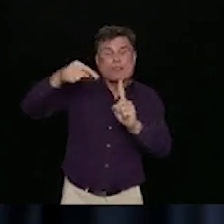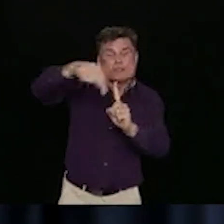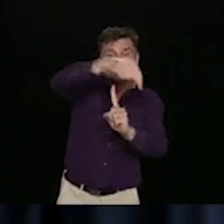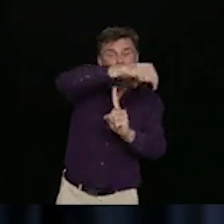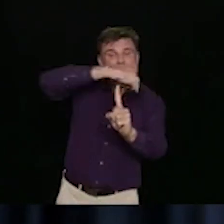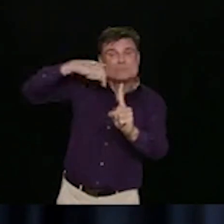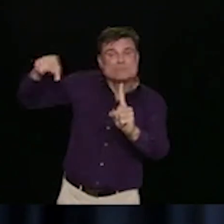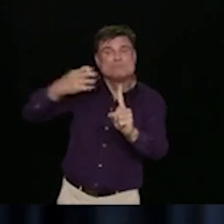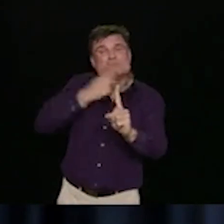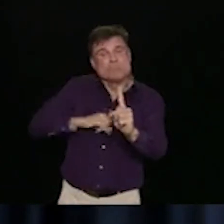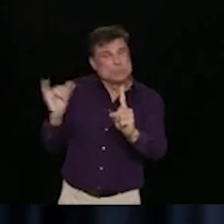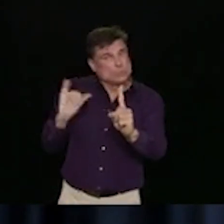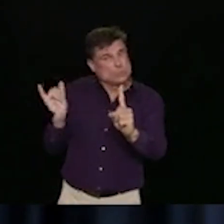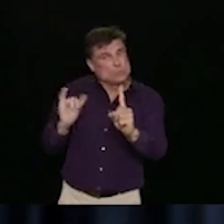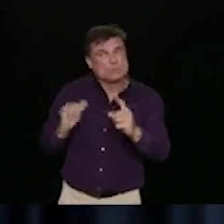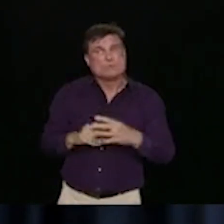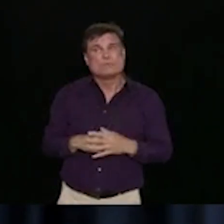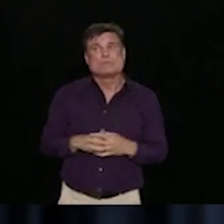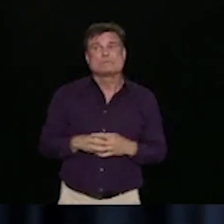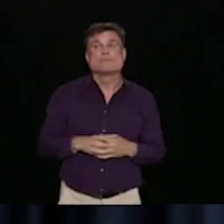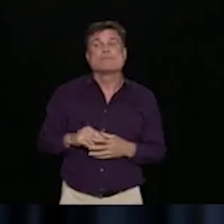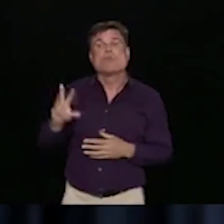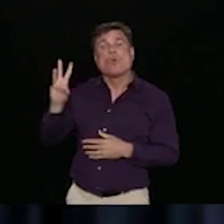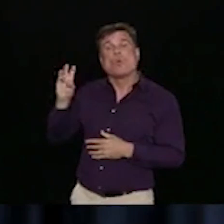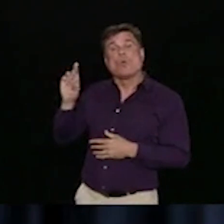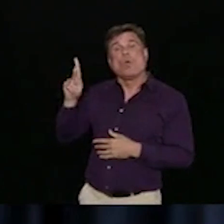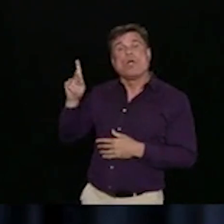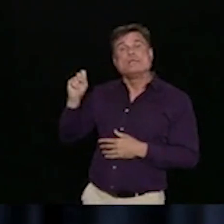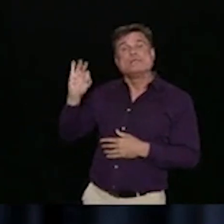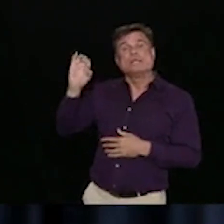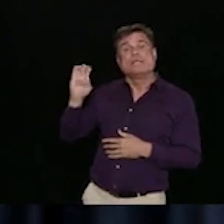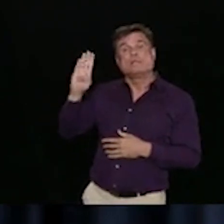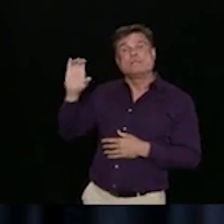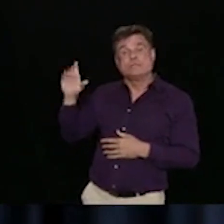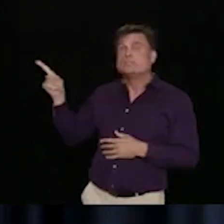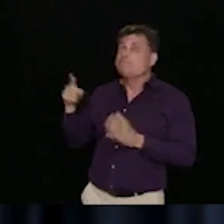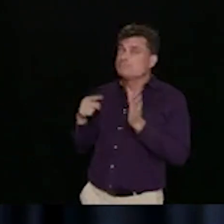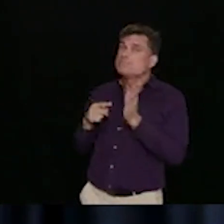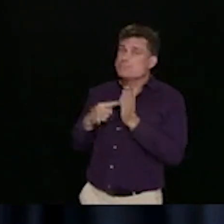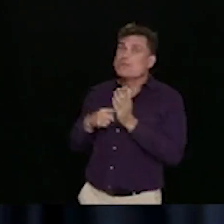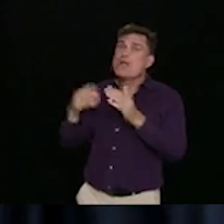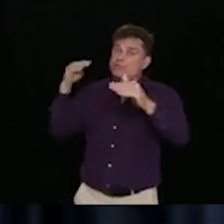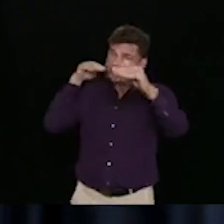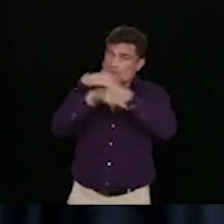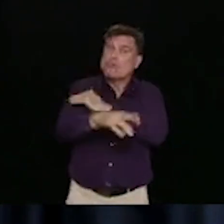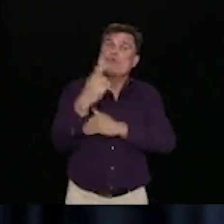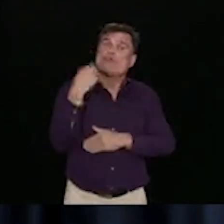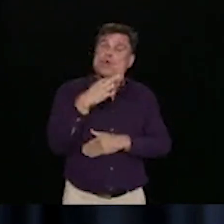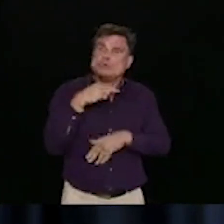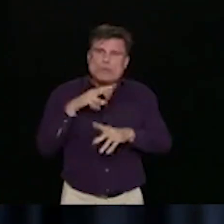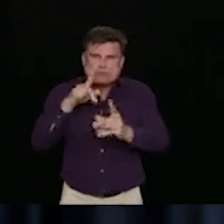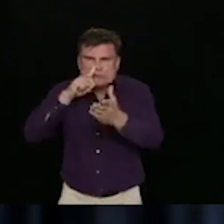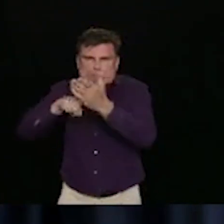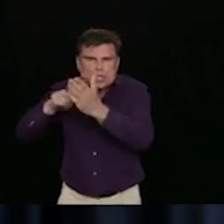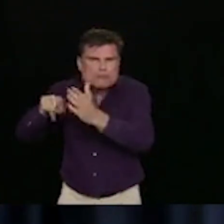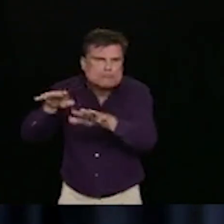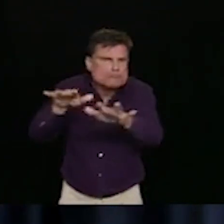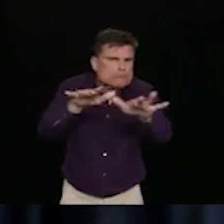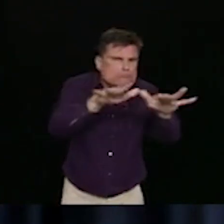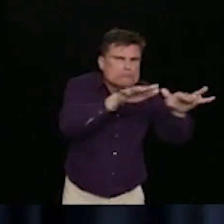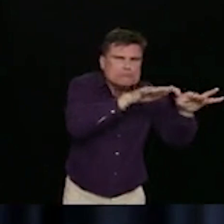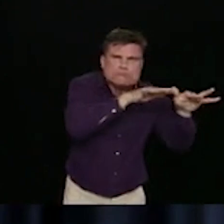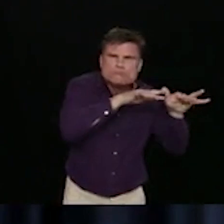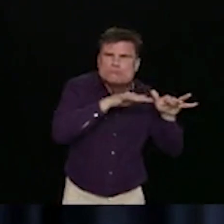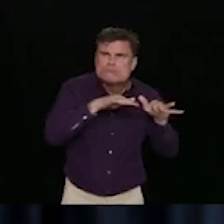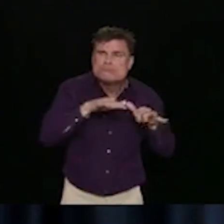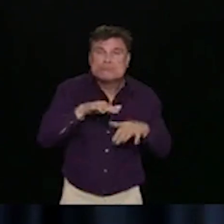WorkSafe BC does inspections of COVID safety plans. Every restaurant, every nightclub, every place that you go